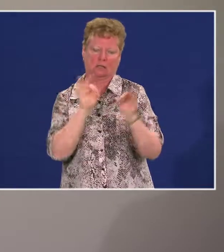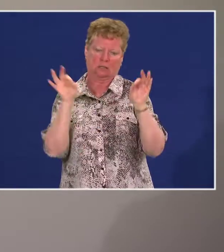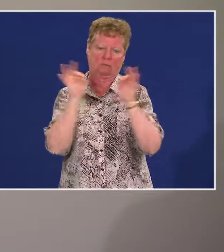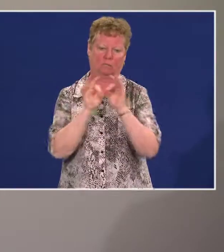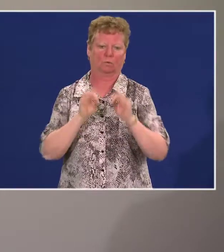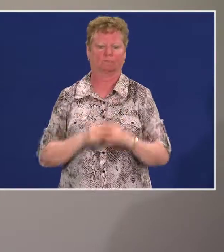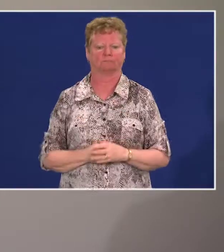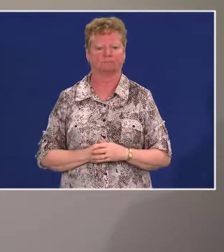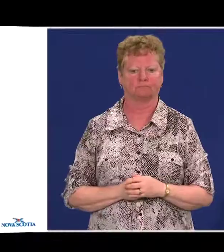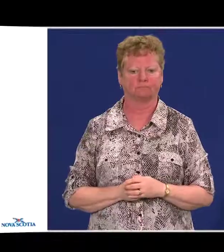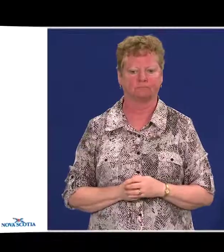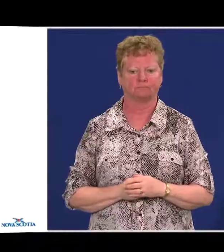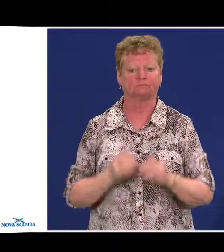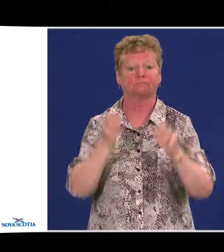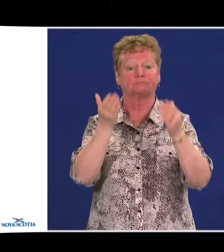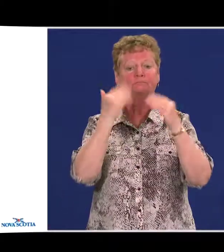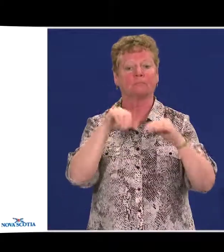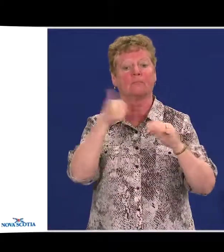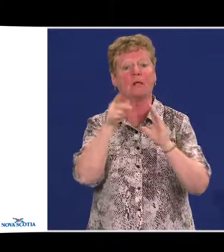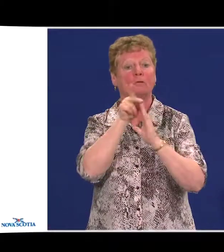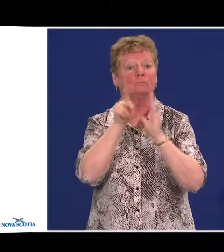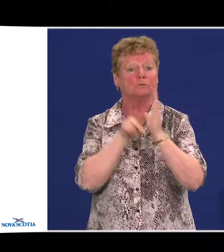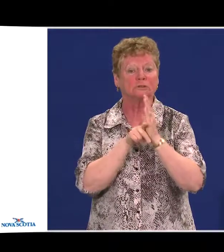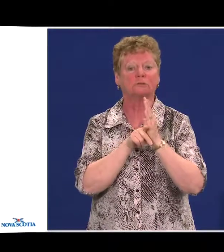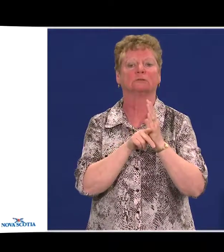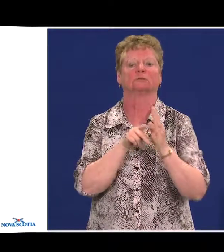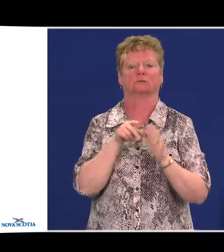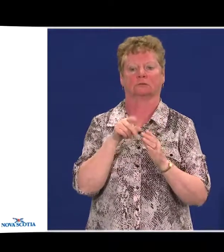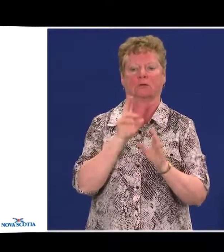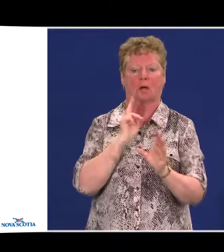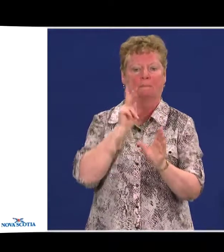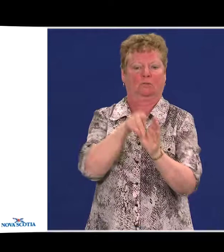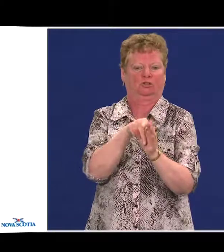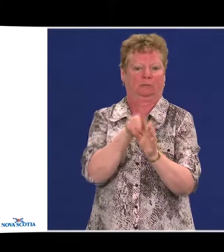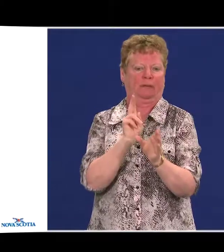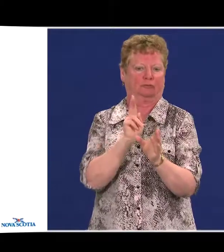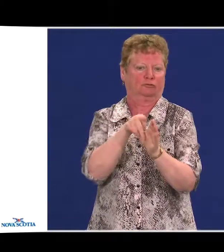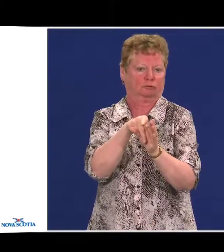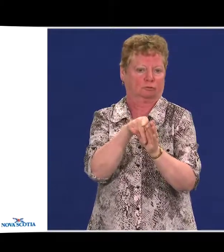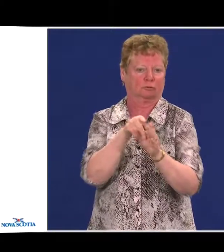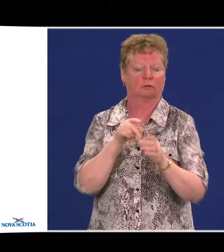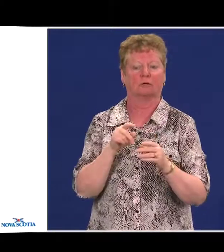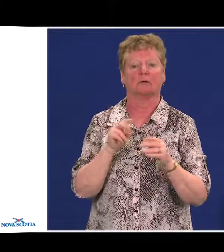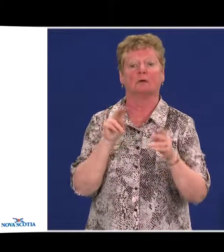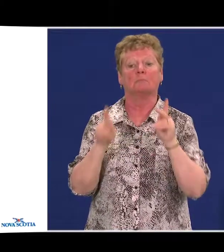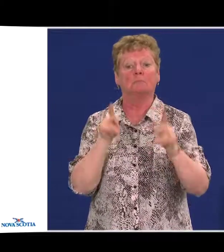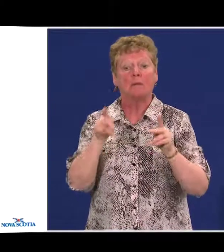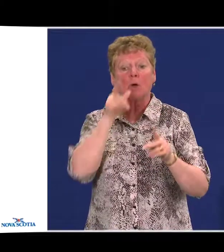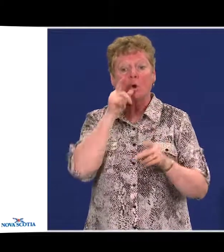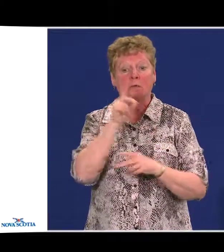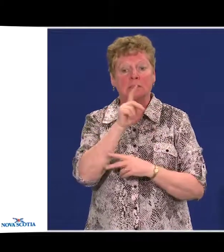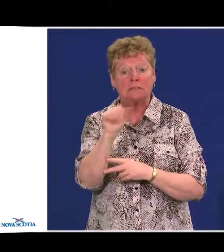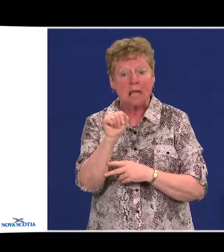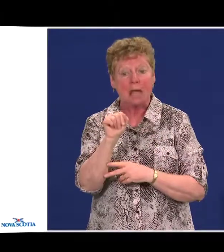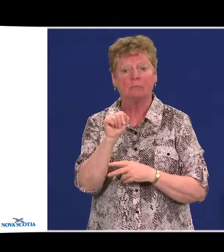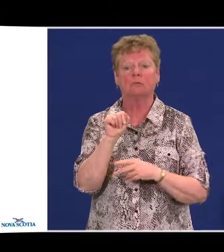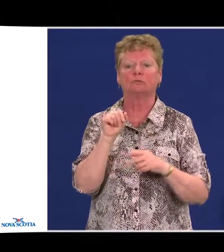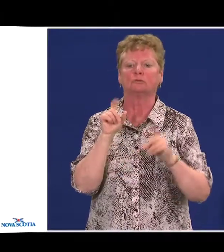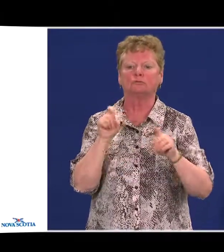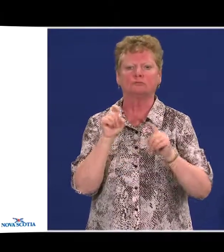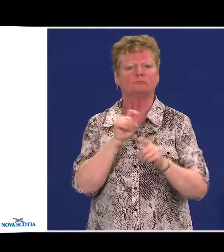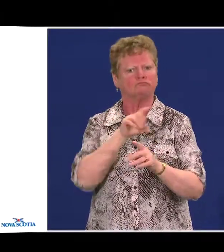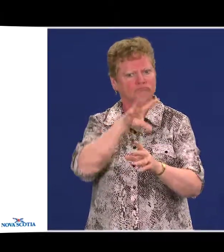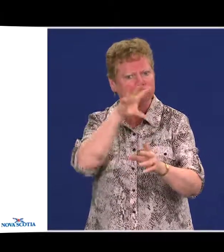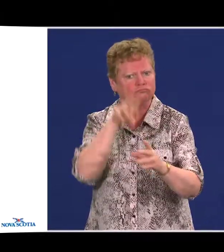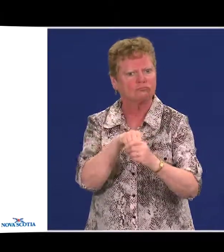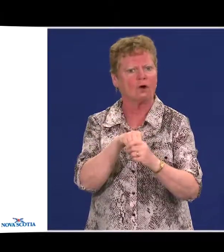The next principle is participation. Persons with disabilities should be meaningfully involved